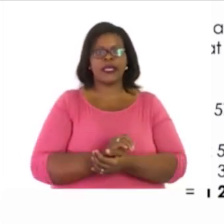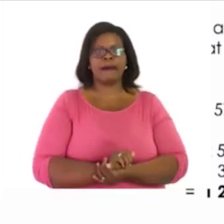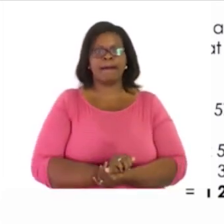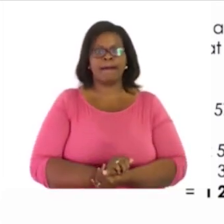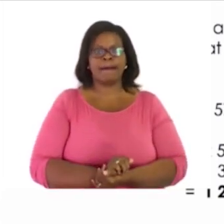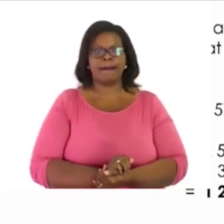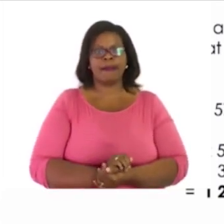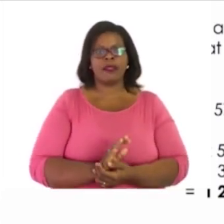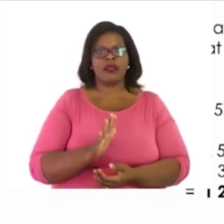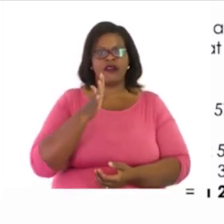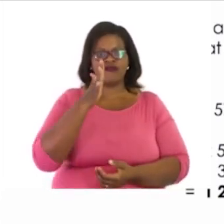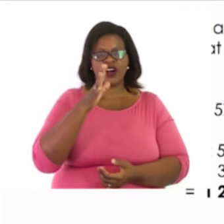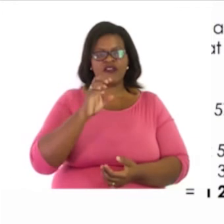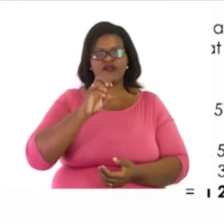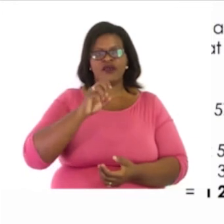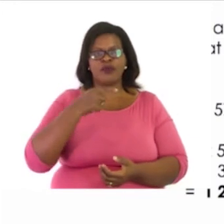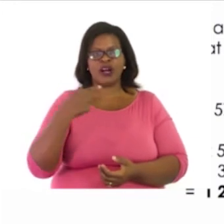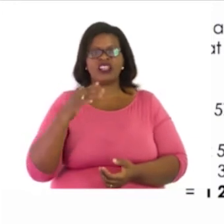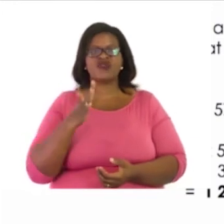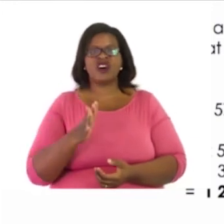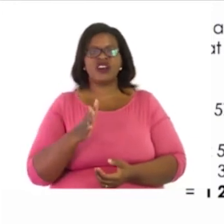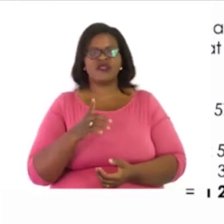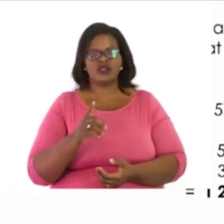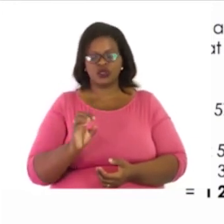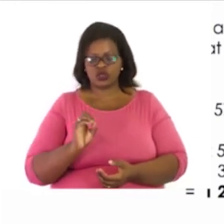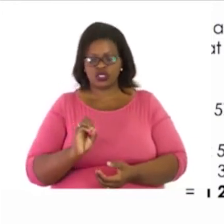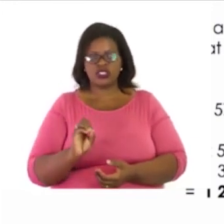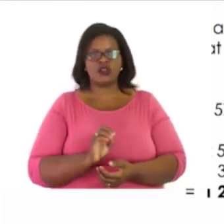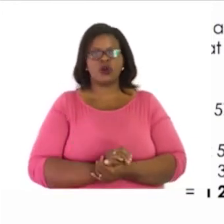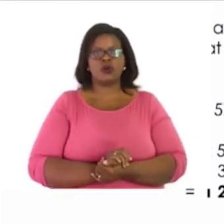5 minus 5 is equal to 0.